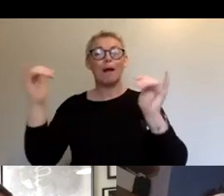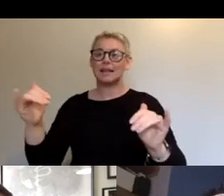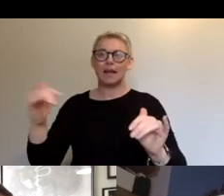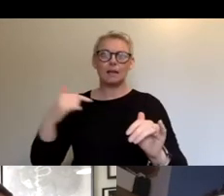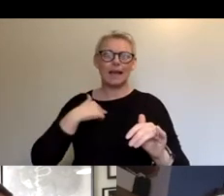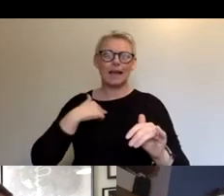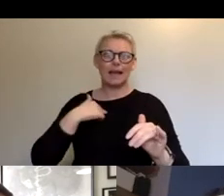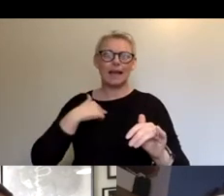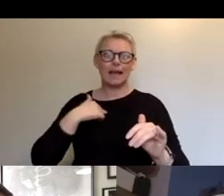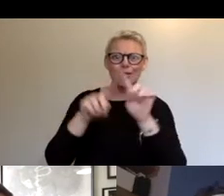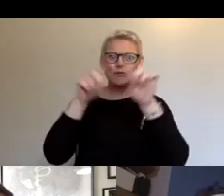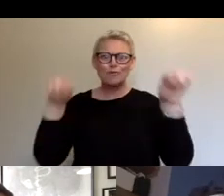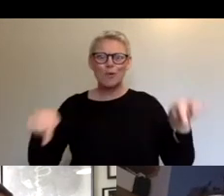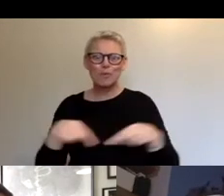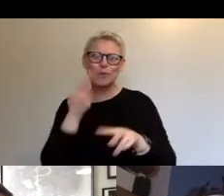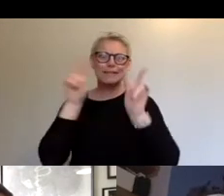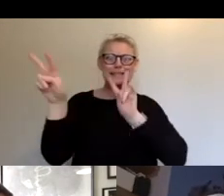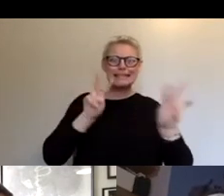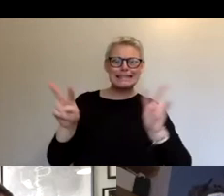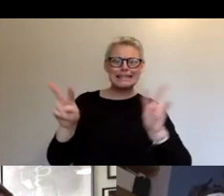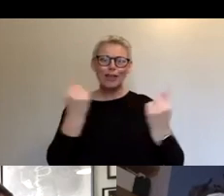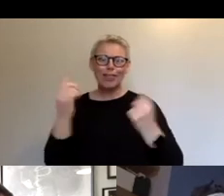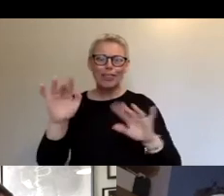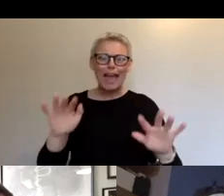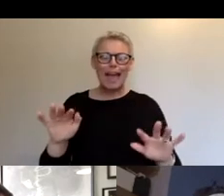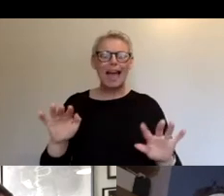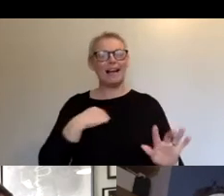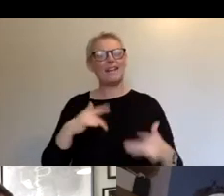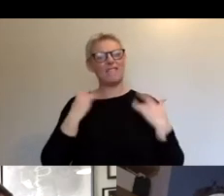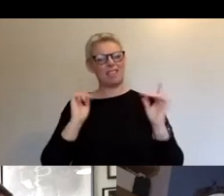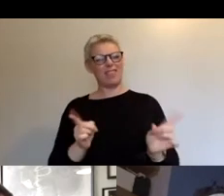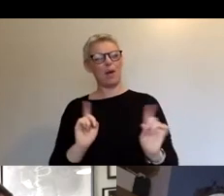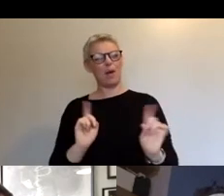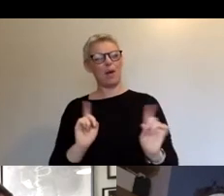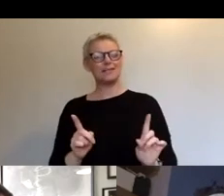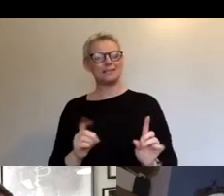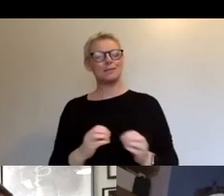Zoom room. That visual element really worked well for Carnival was such a visual.